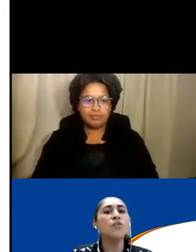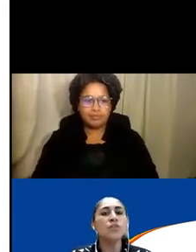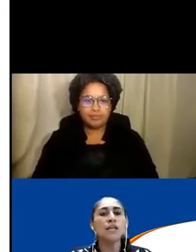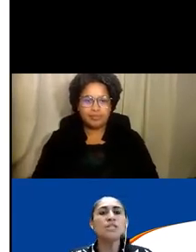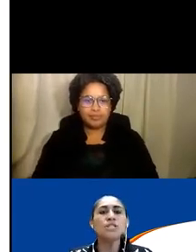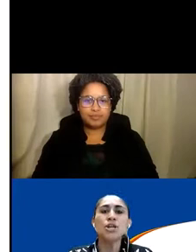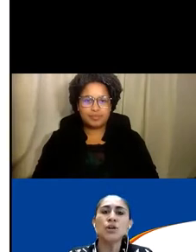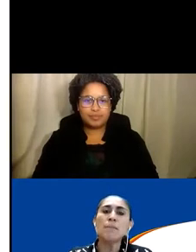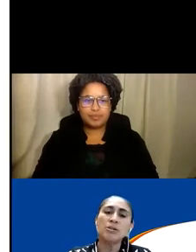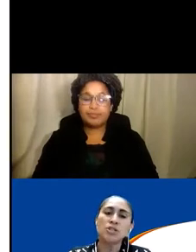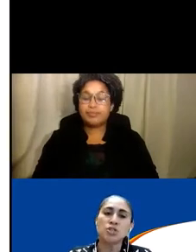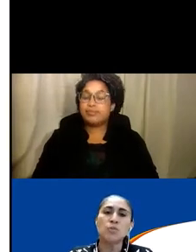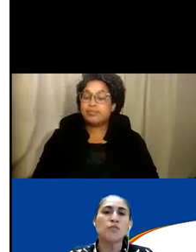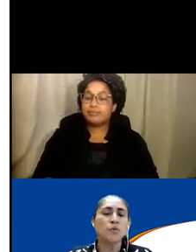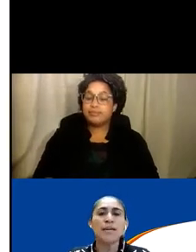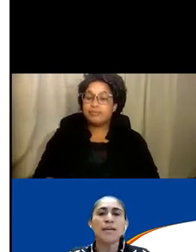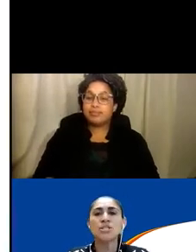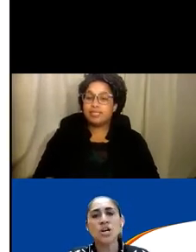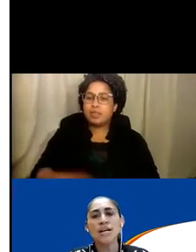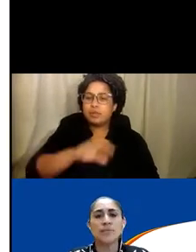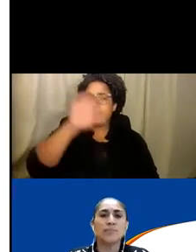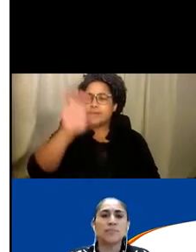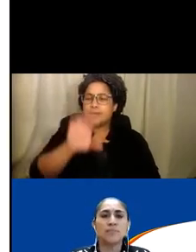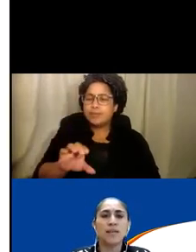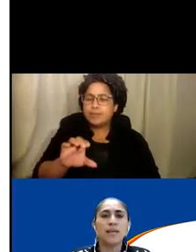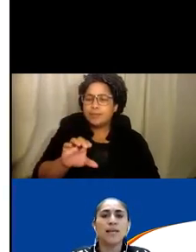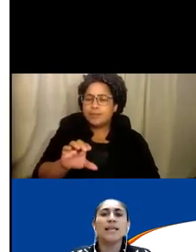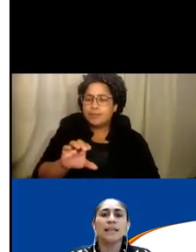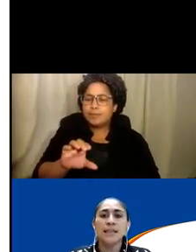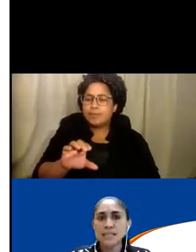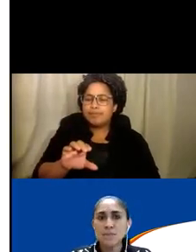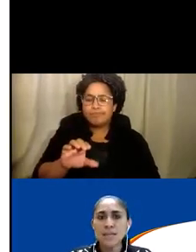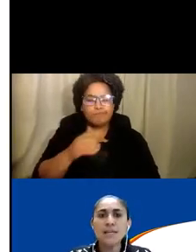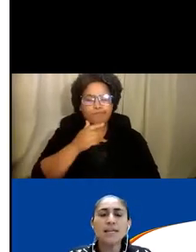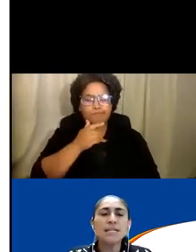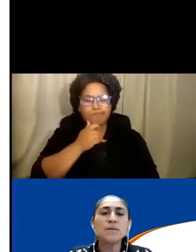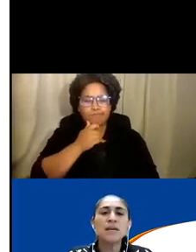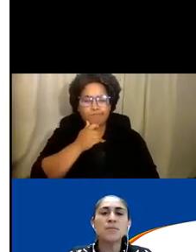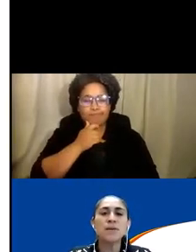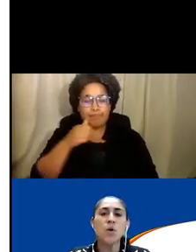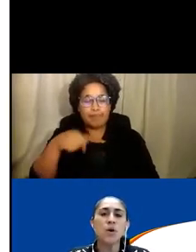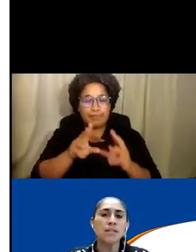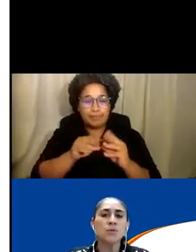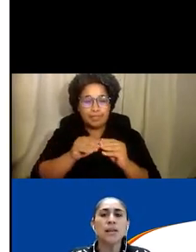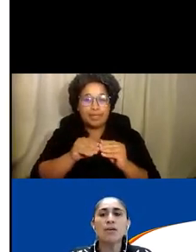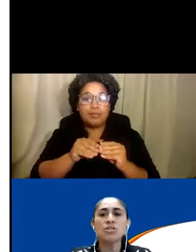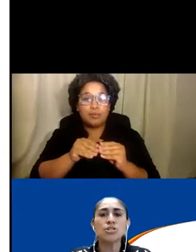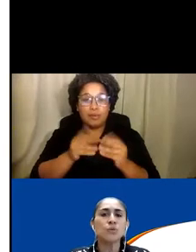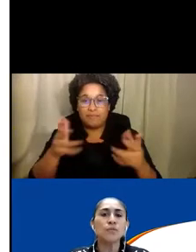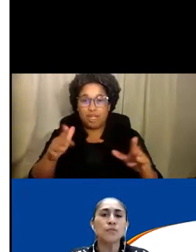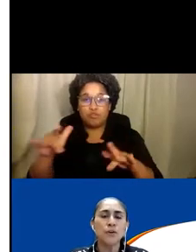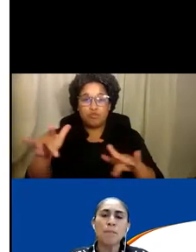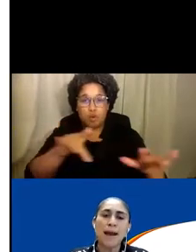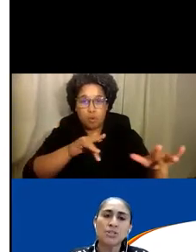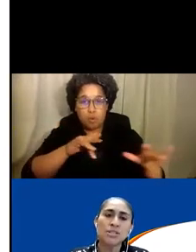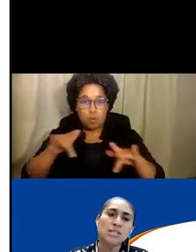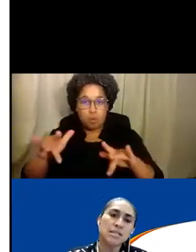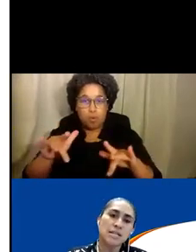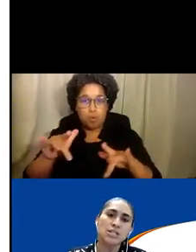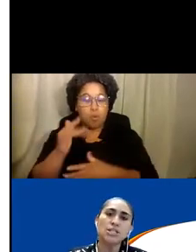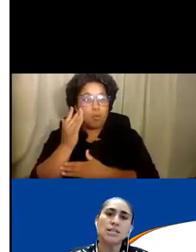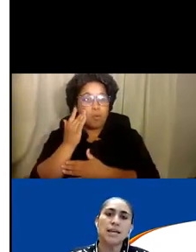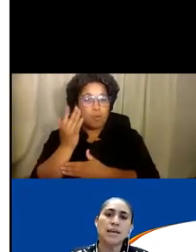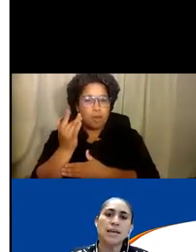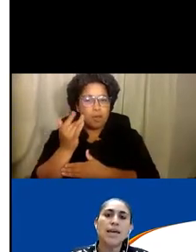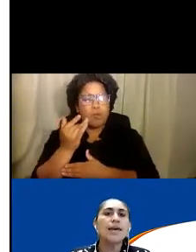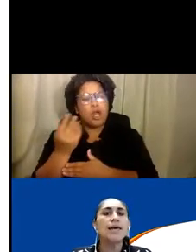A few things to note about soon before we get started. This meeting is being recorded to allow us to refer back to the